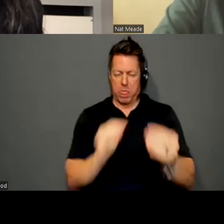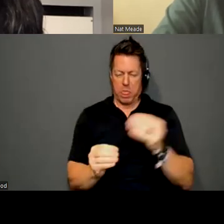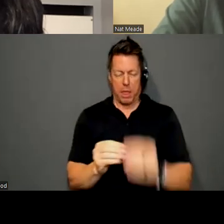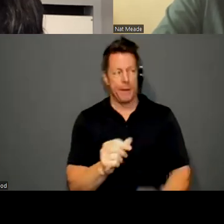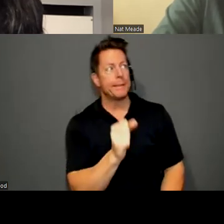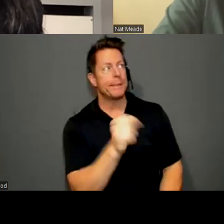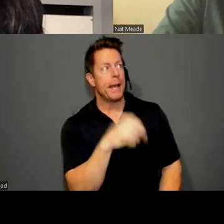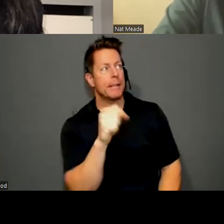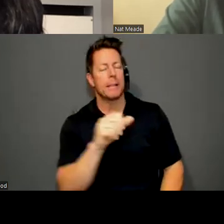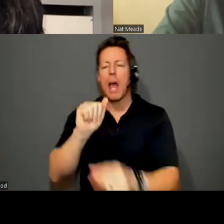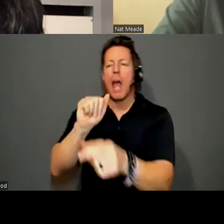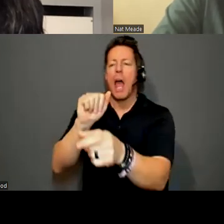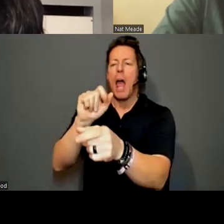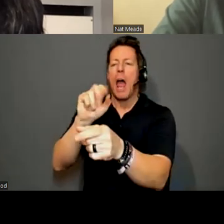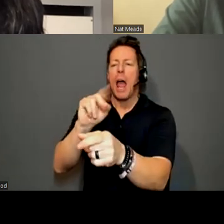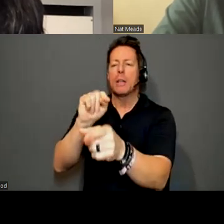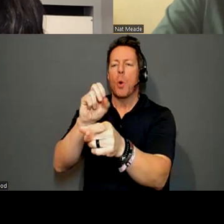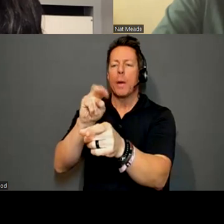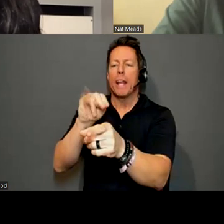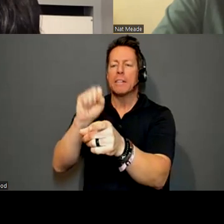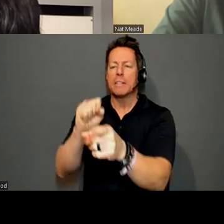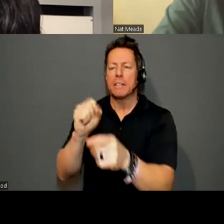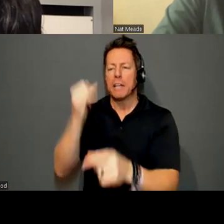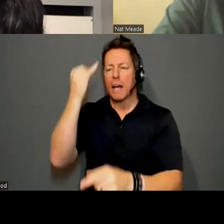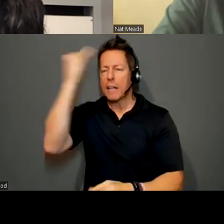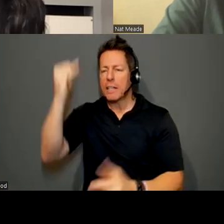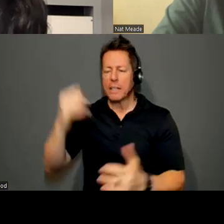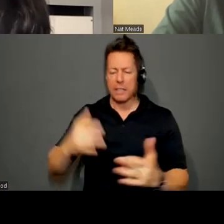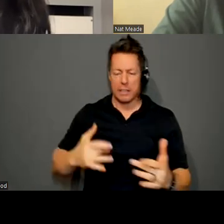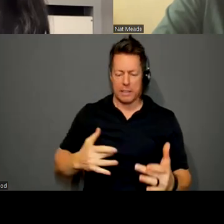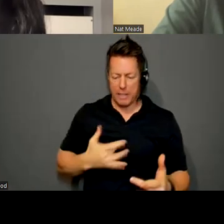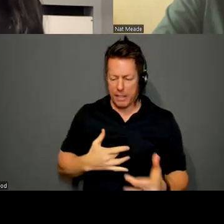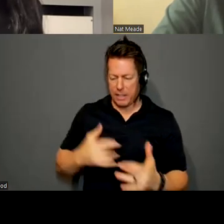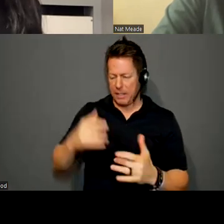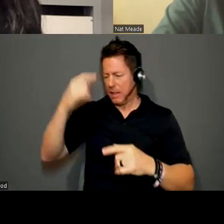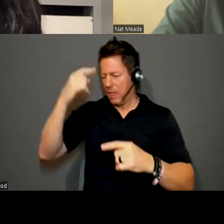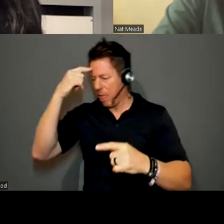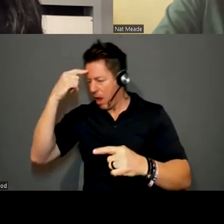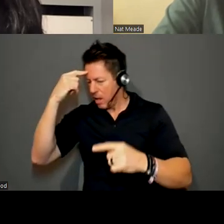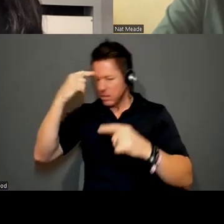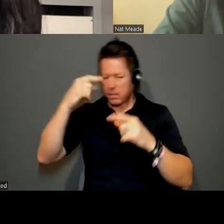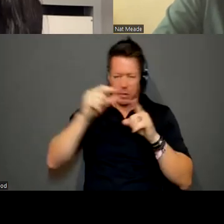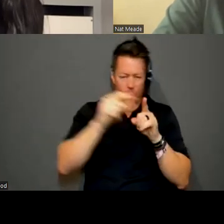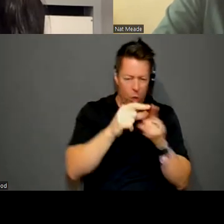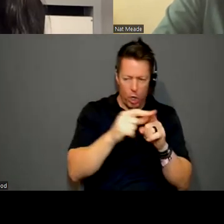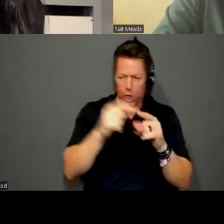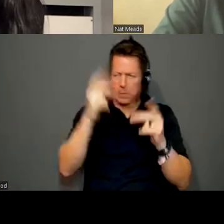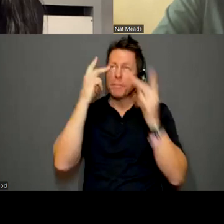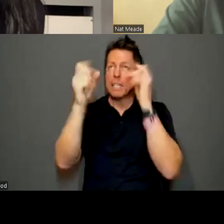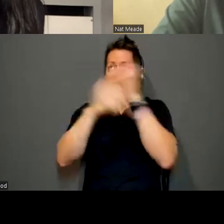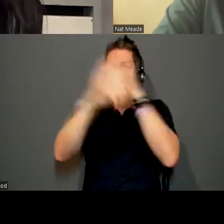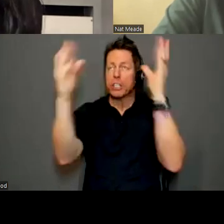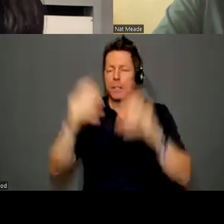Antonia's ideas, are they coming from thoughts, feelings, words, images, visions? I definitely